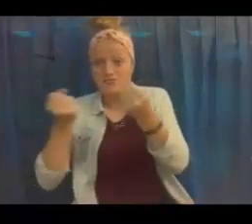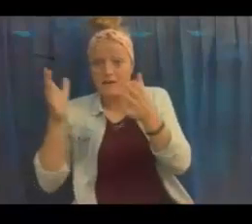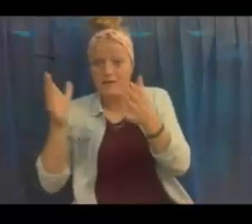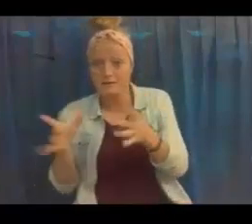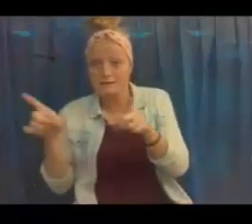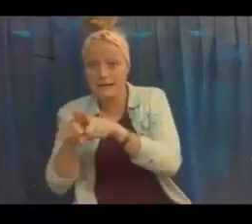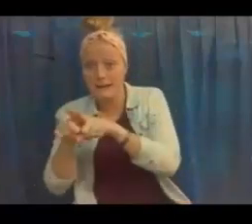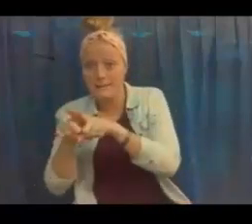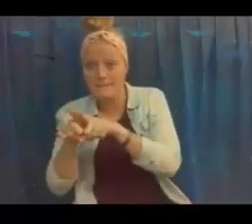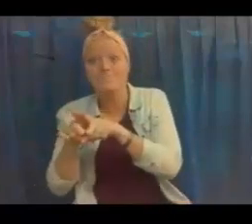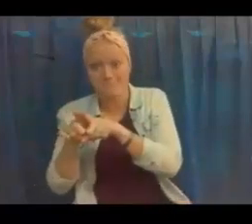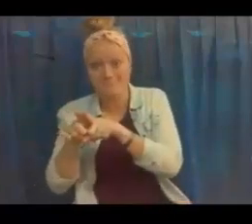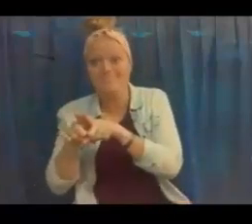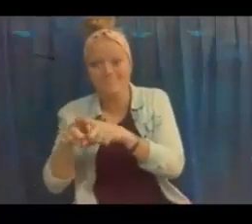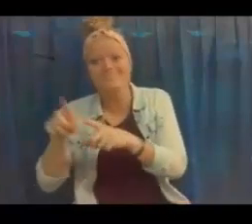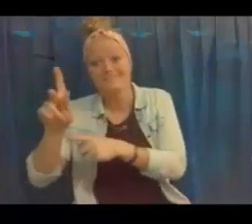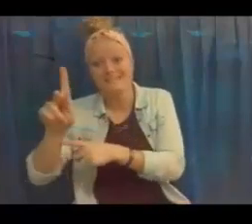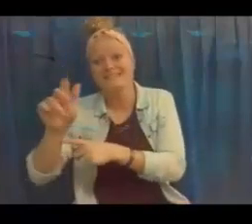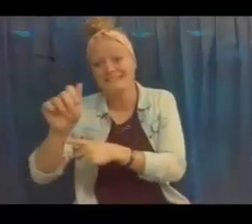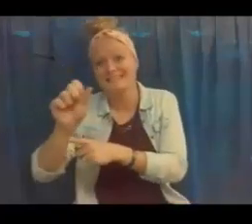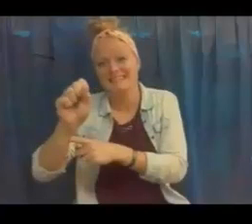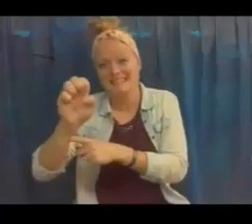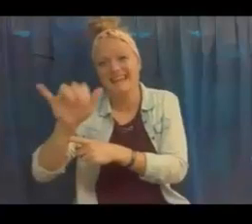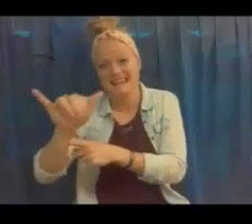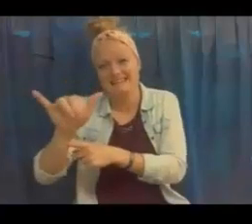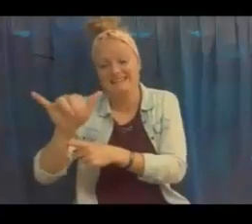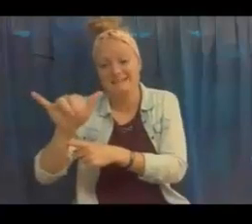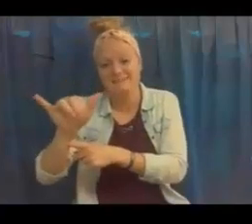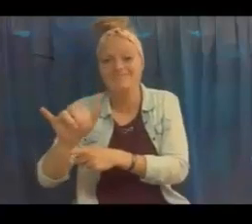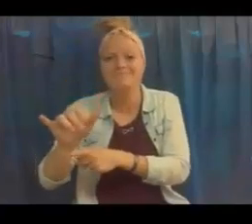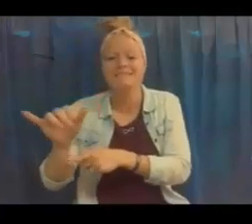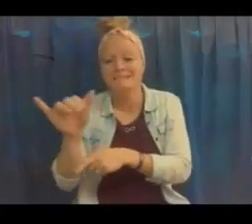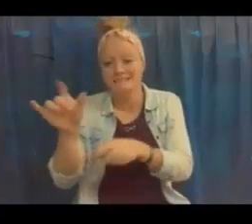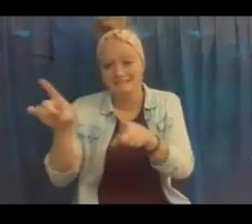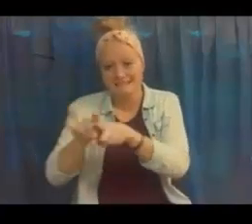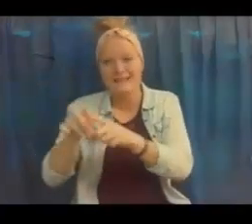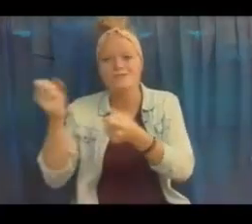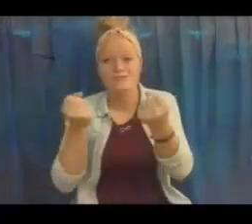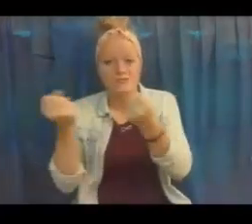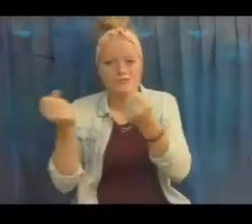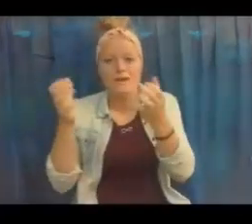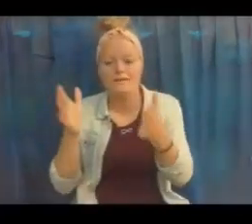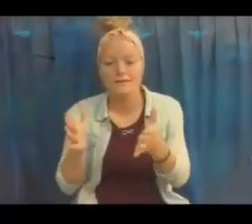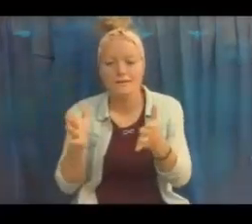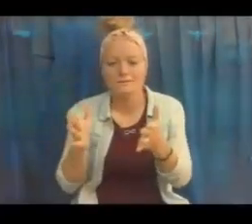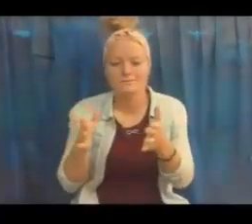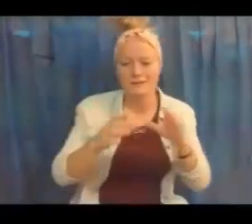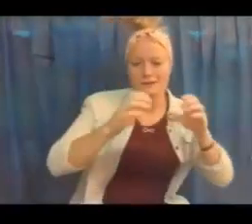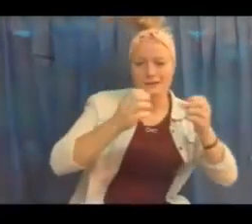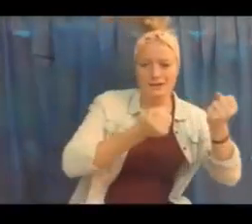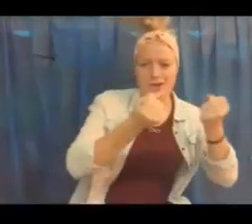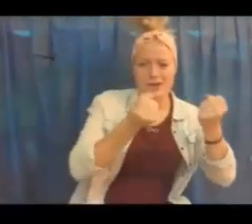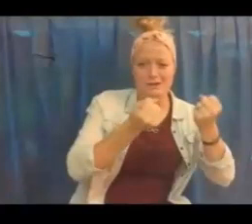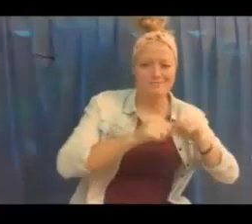Do you think the race car driver's the same? Yep, it's still Casey. It's the